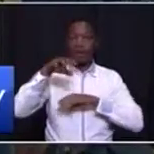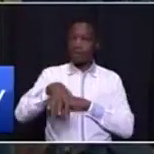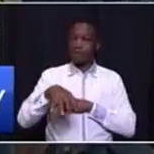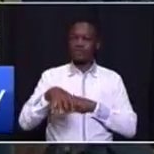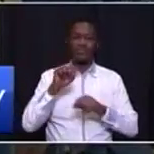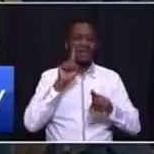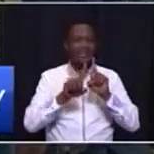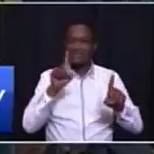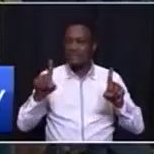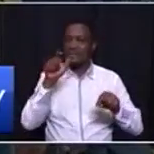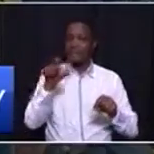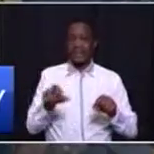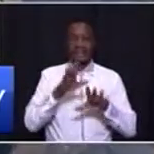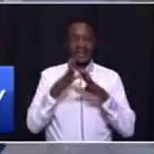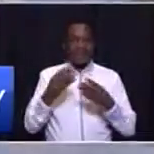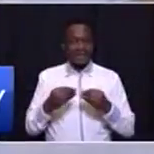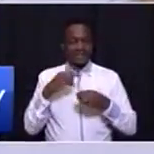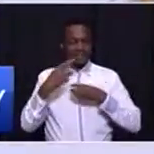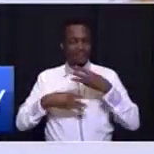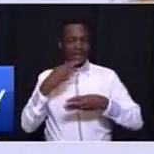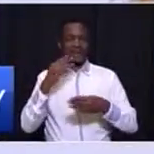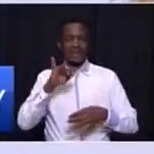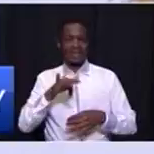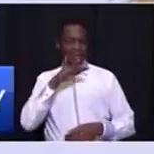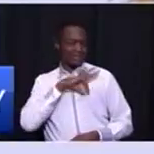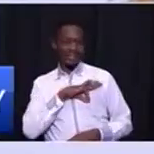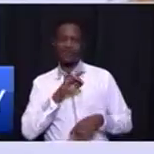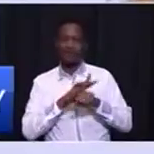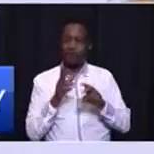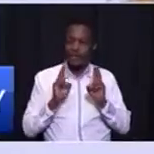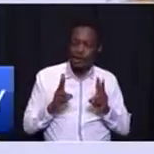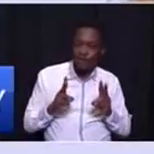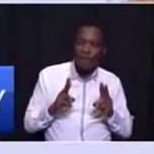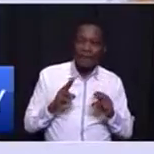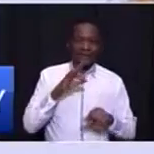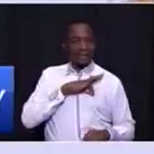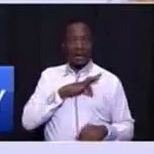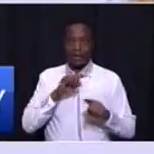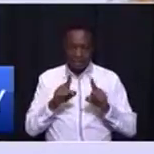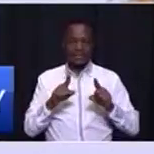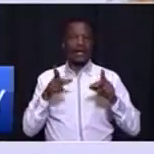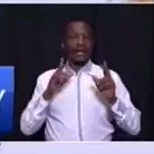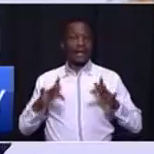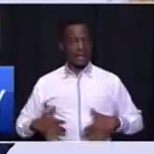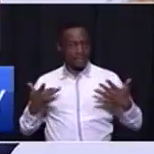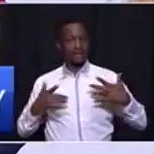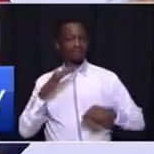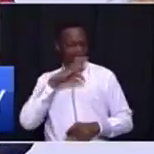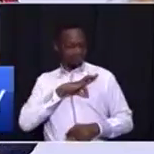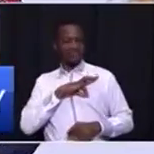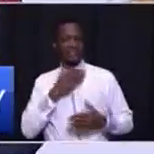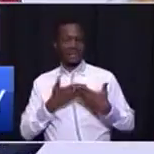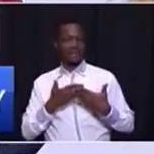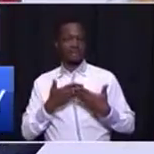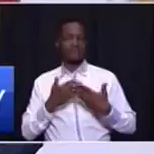everyone has a job that pays not only a minimum wage but a living wage, where businesses big